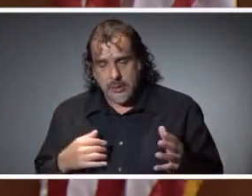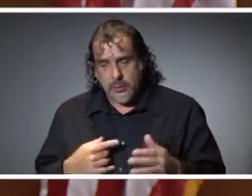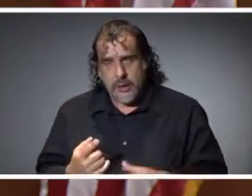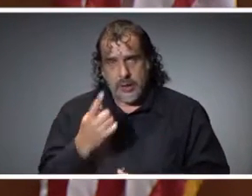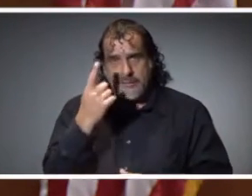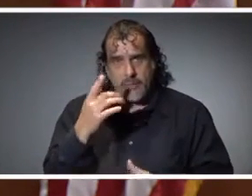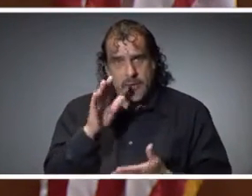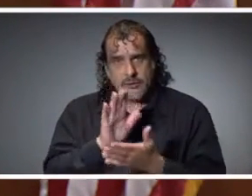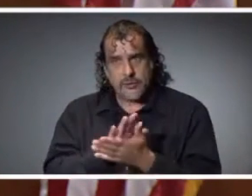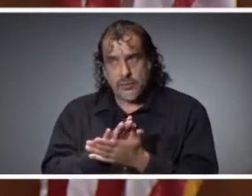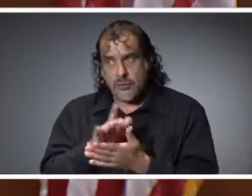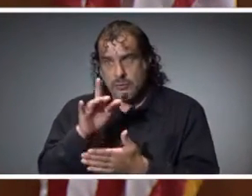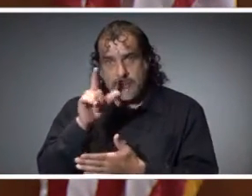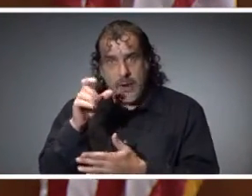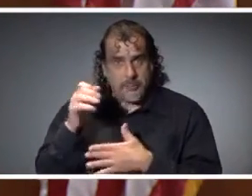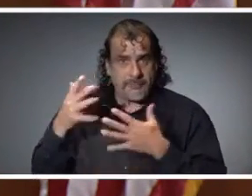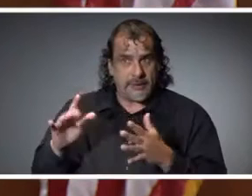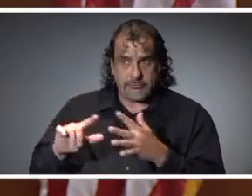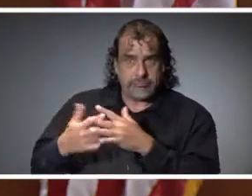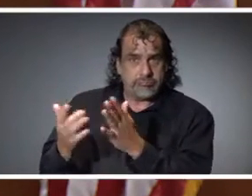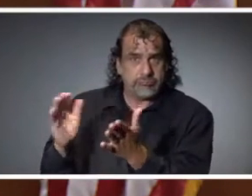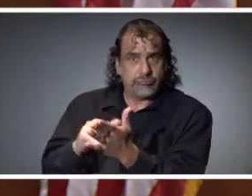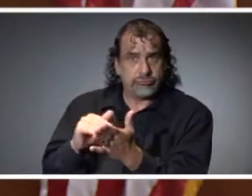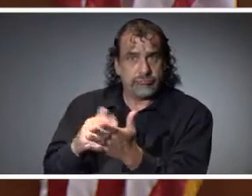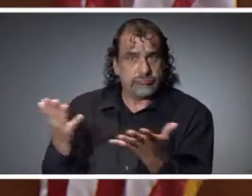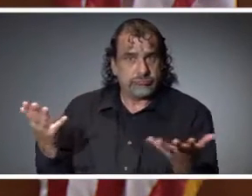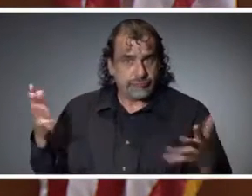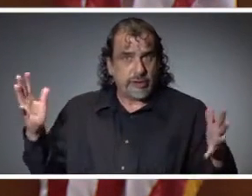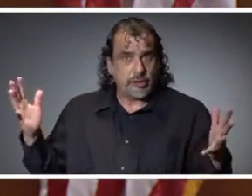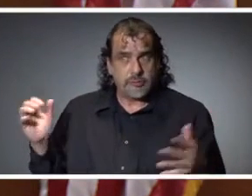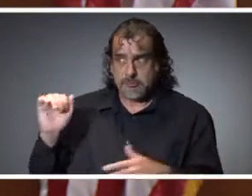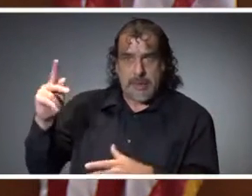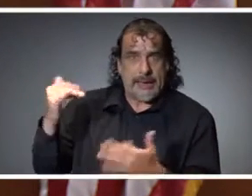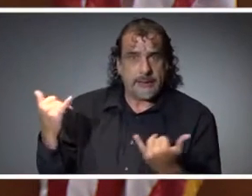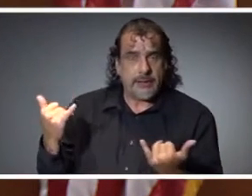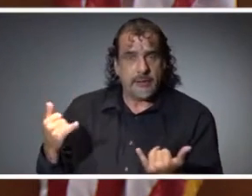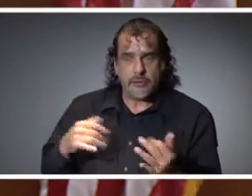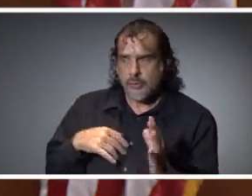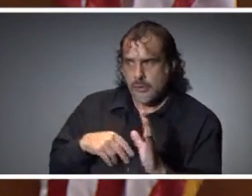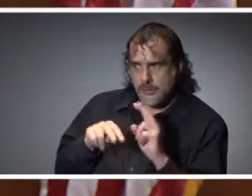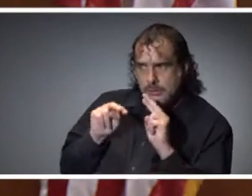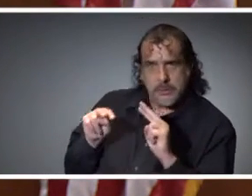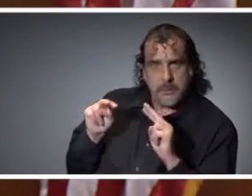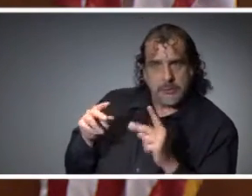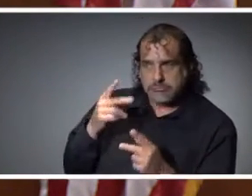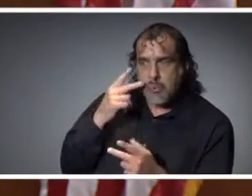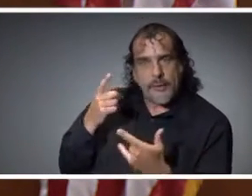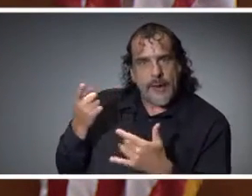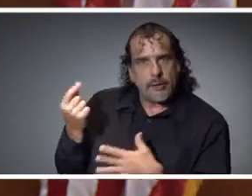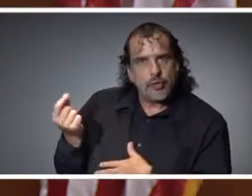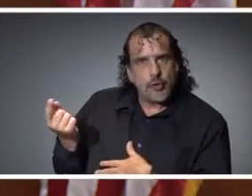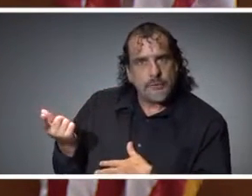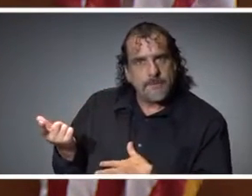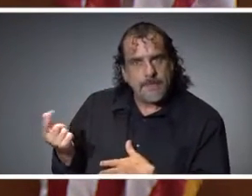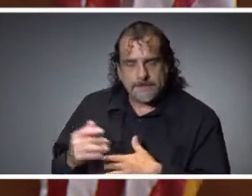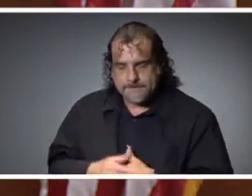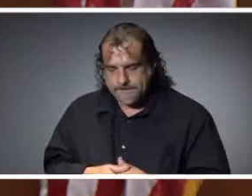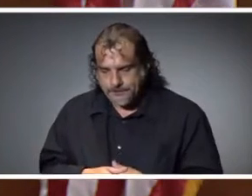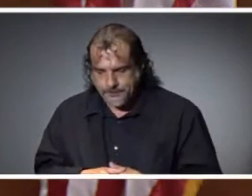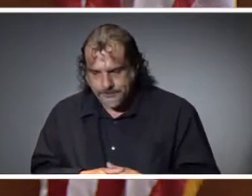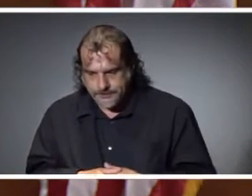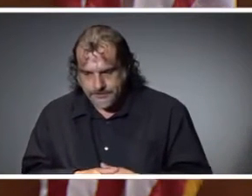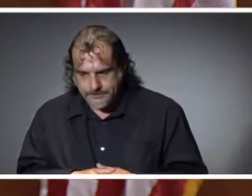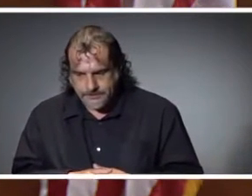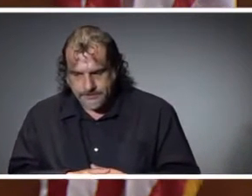is back in school and so we'll be able to watch and monitor what's going on in the Corinth school district